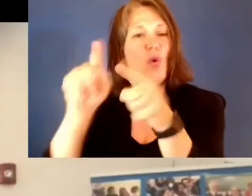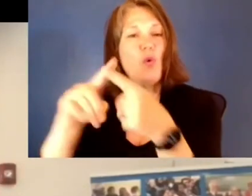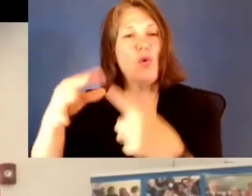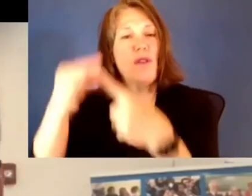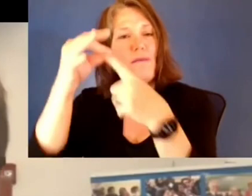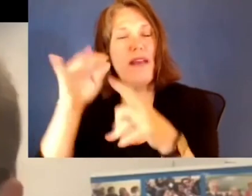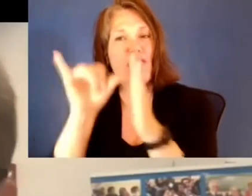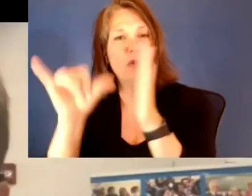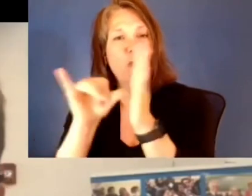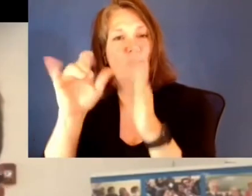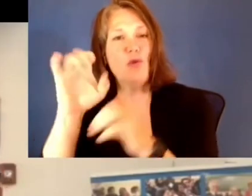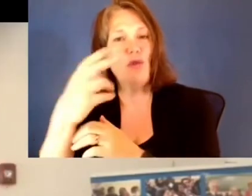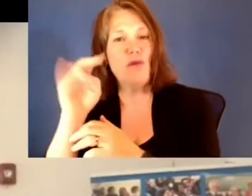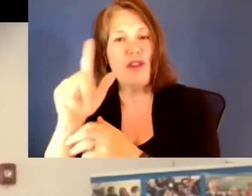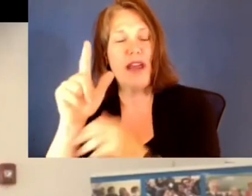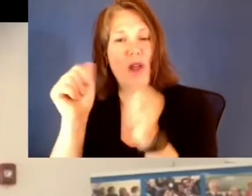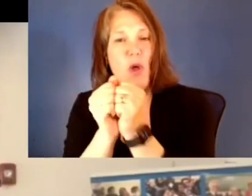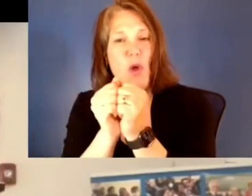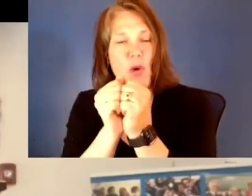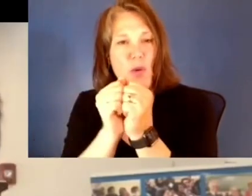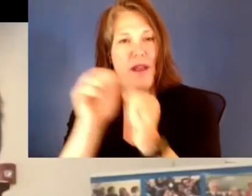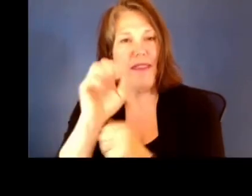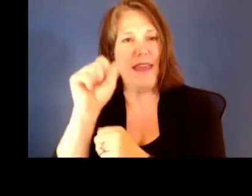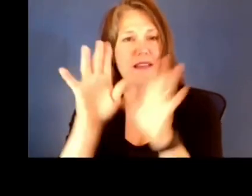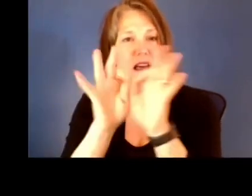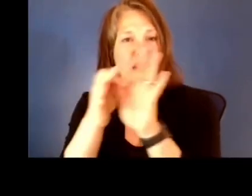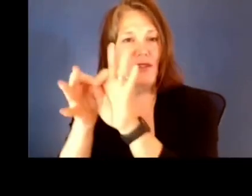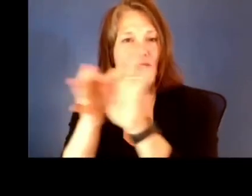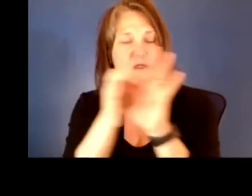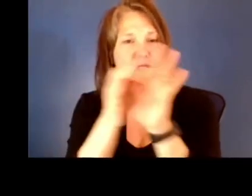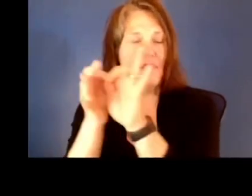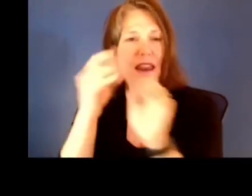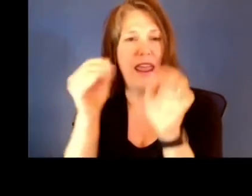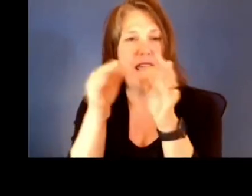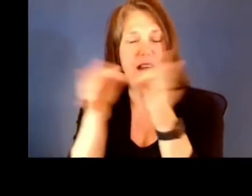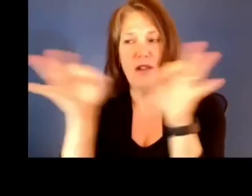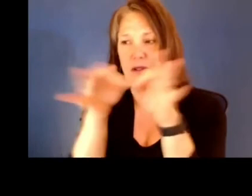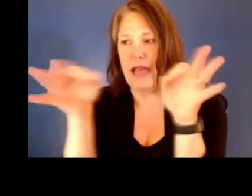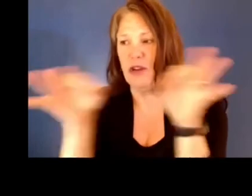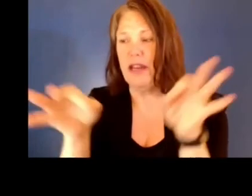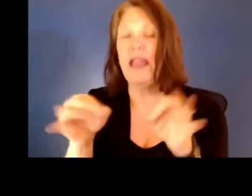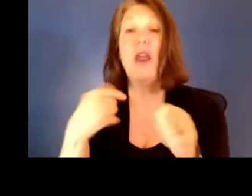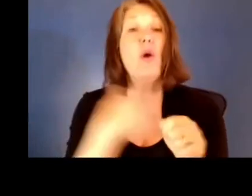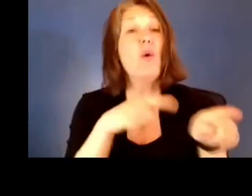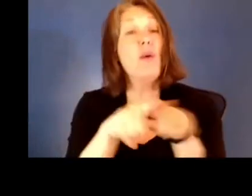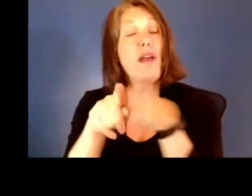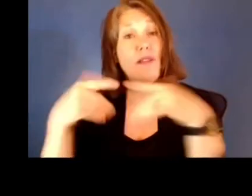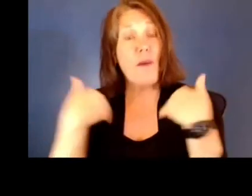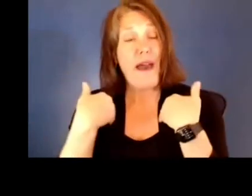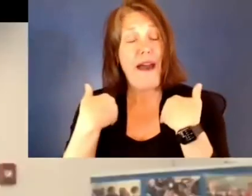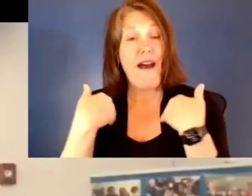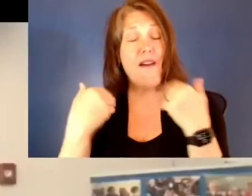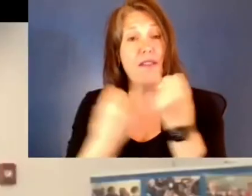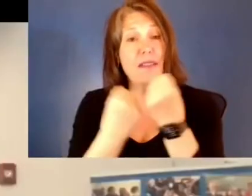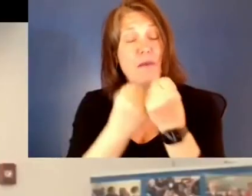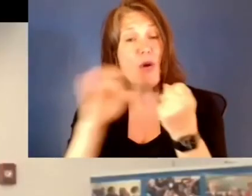ASL interpretation and closed captioning. We also have the support of a number of our